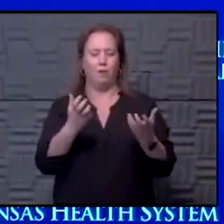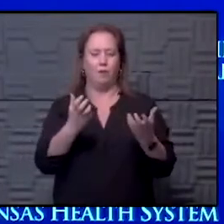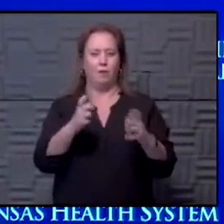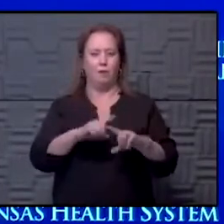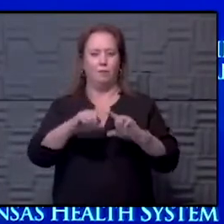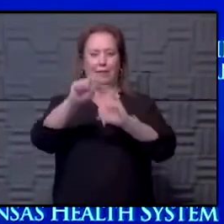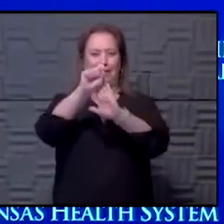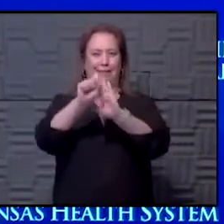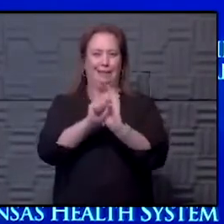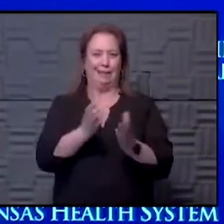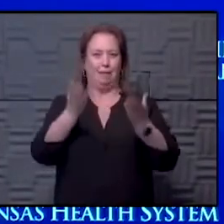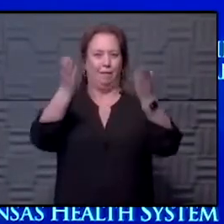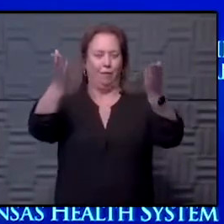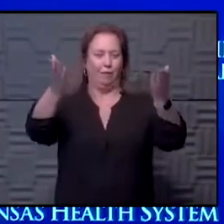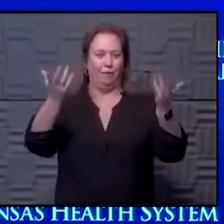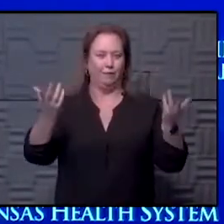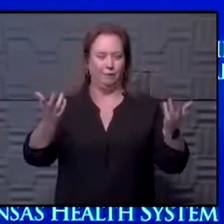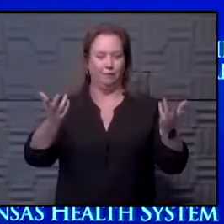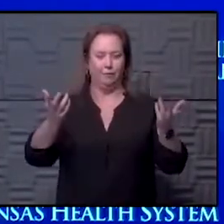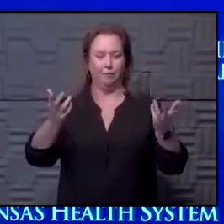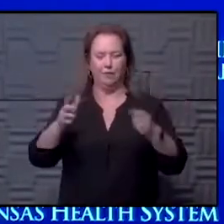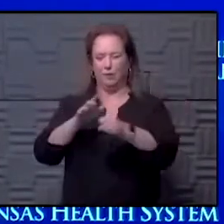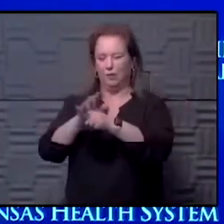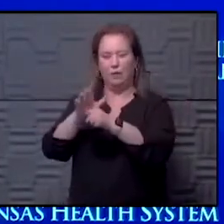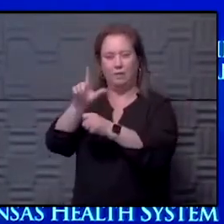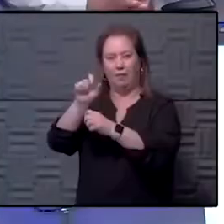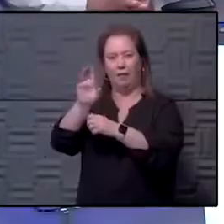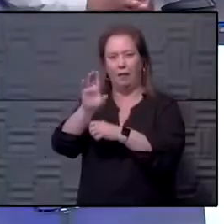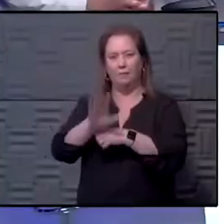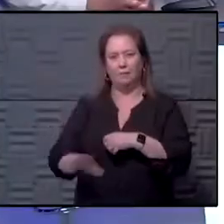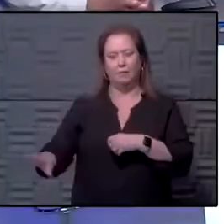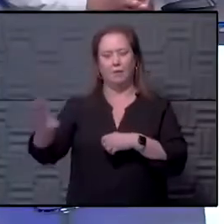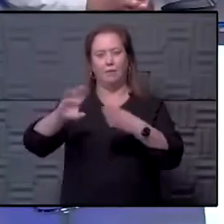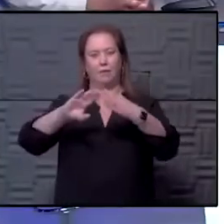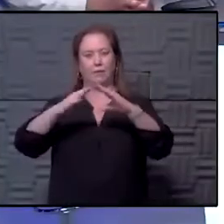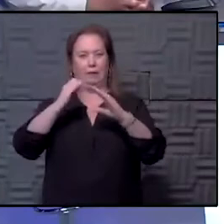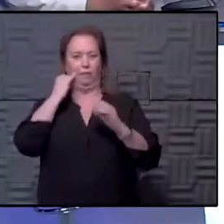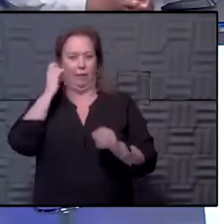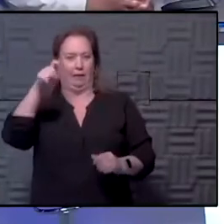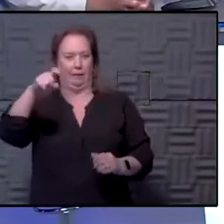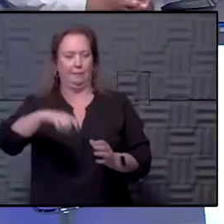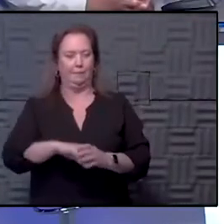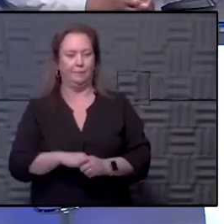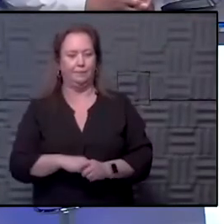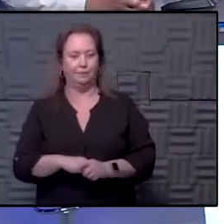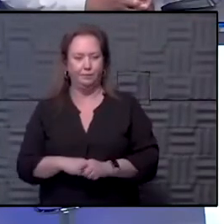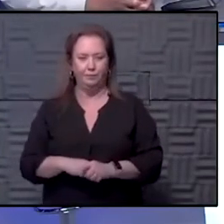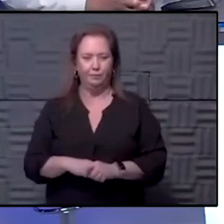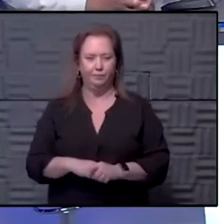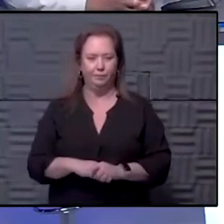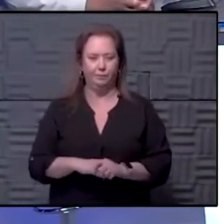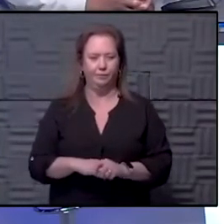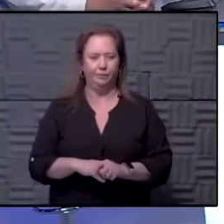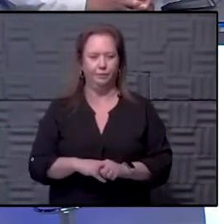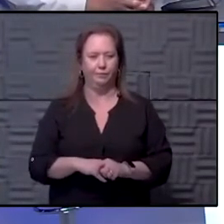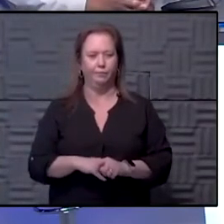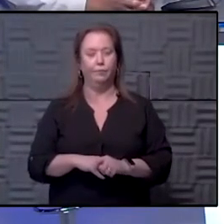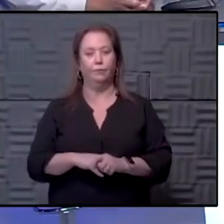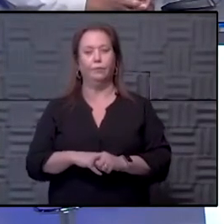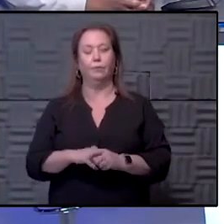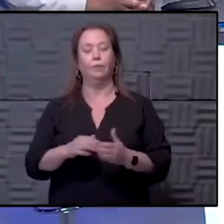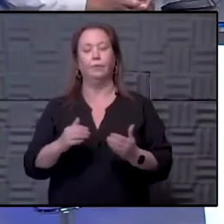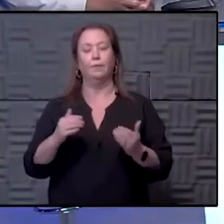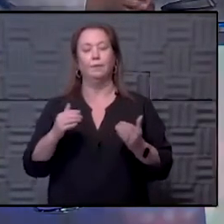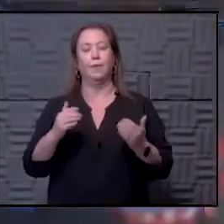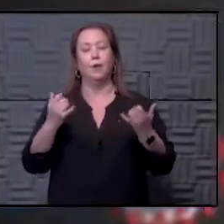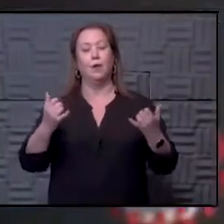But the state's offering it. So I don't know if there's another reason I think there's enough labs around the city to be able to do it if we needed to. Yeah. All right. Next